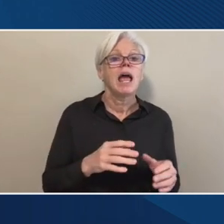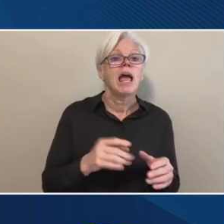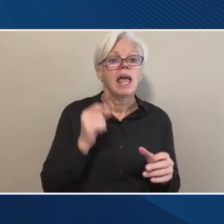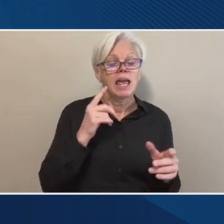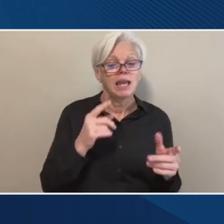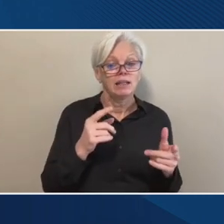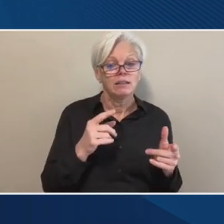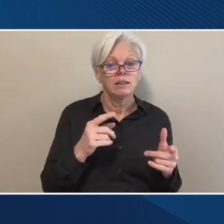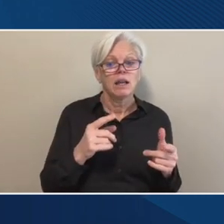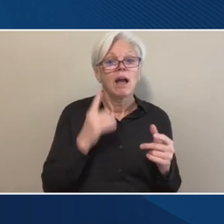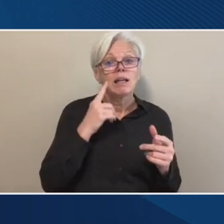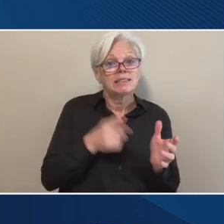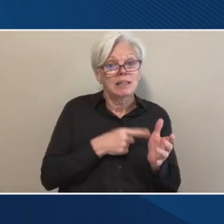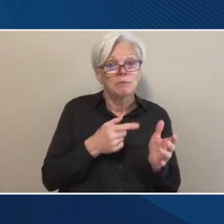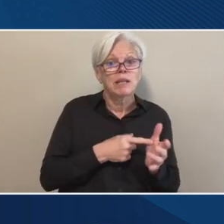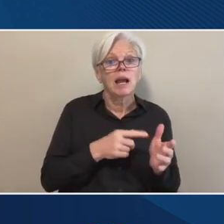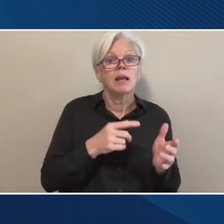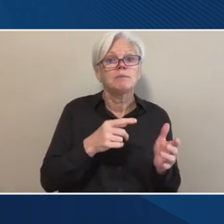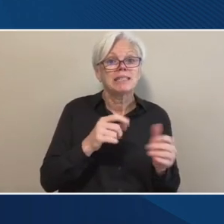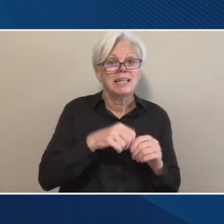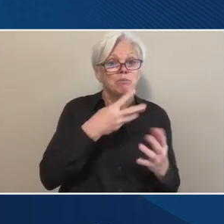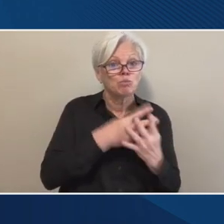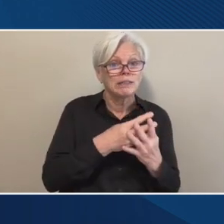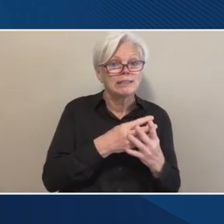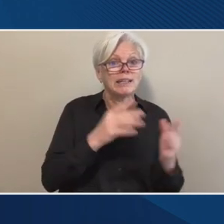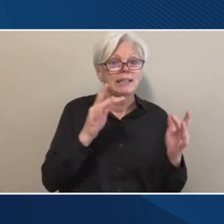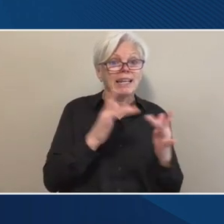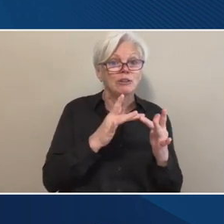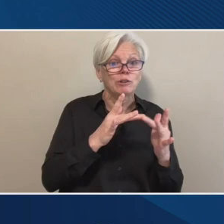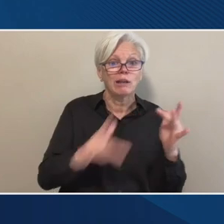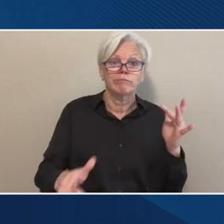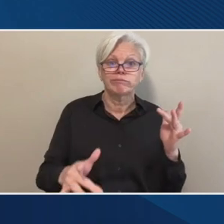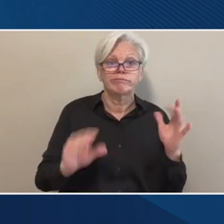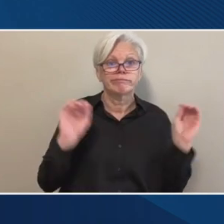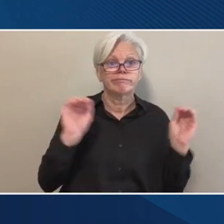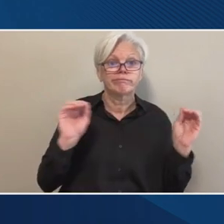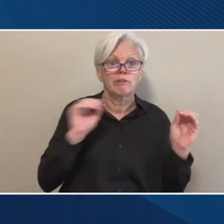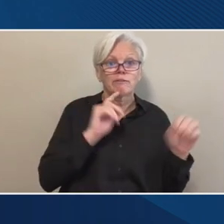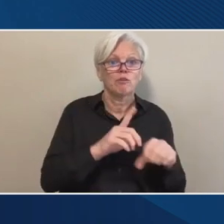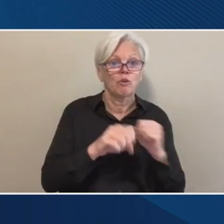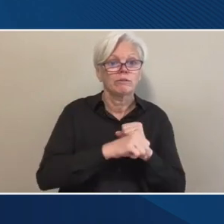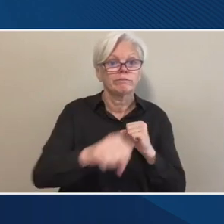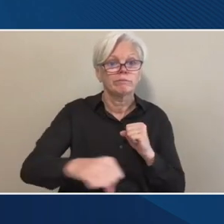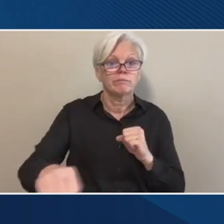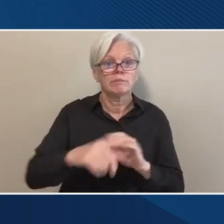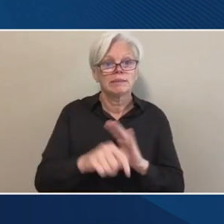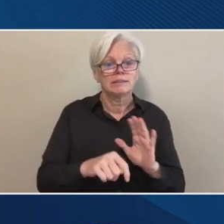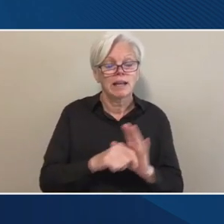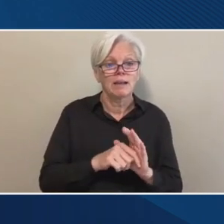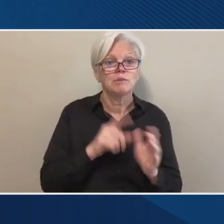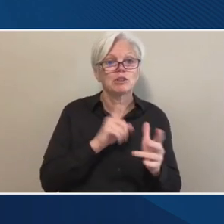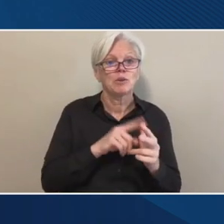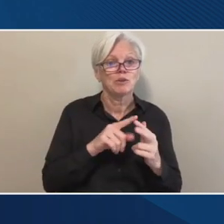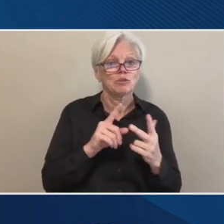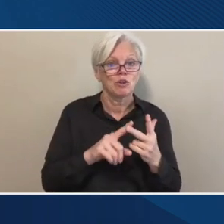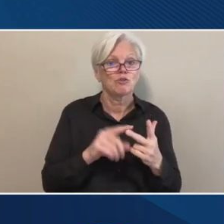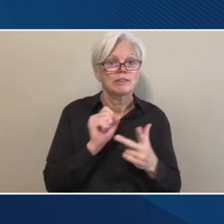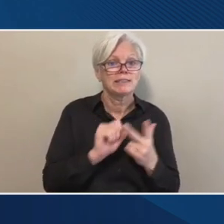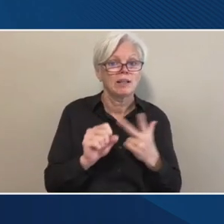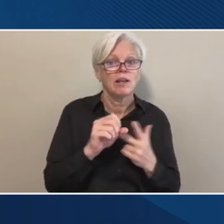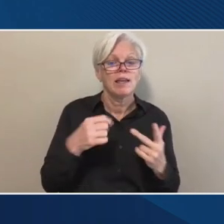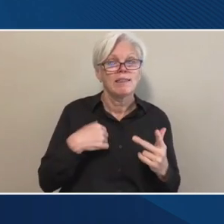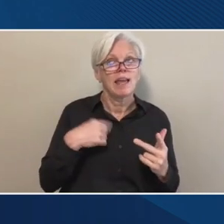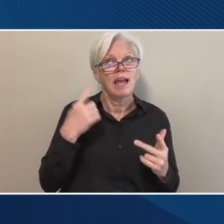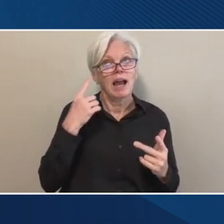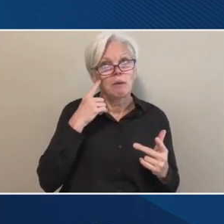extended periods of times in prisons. Um, so that's another, um, those are three situations, um, that I would go down.